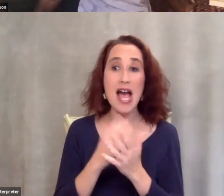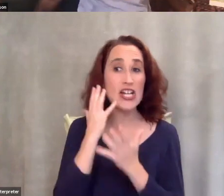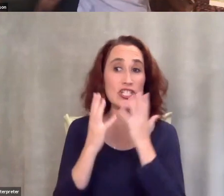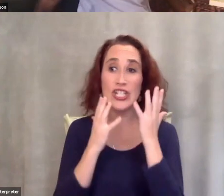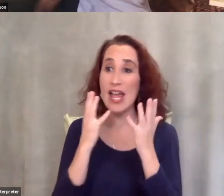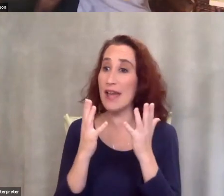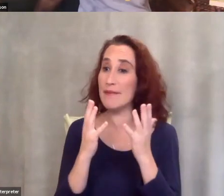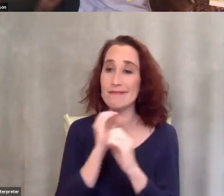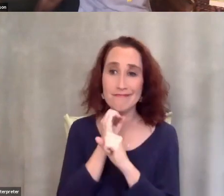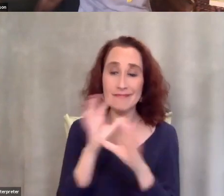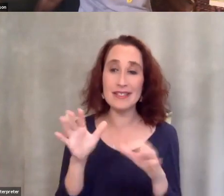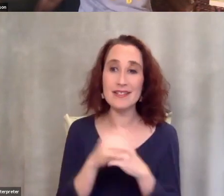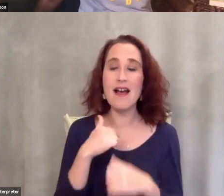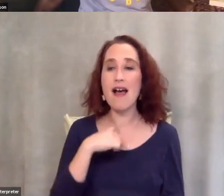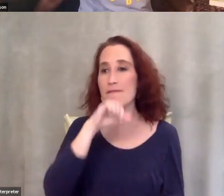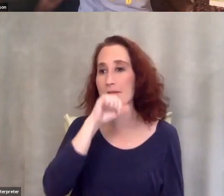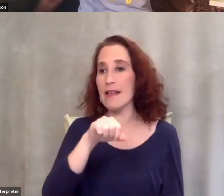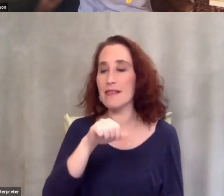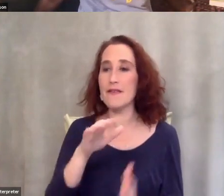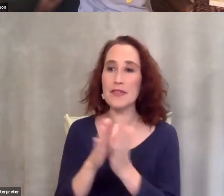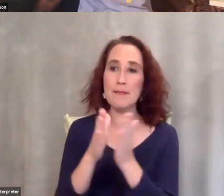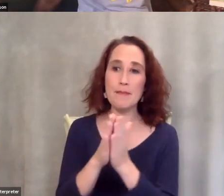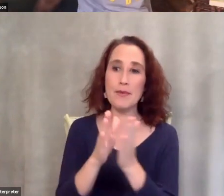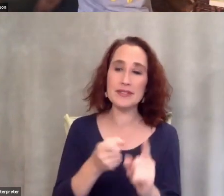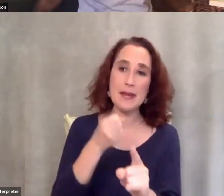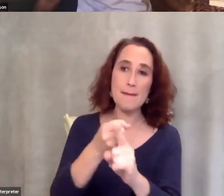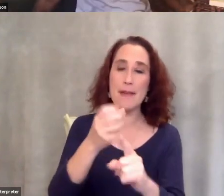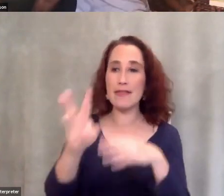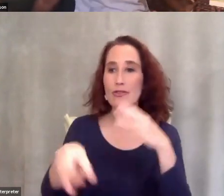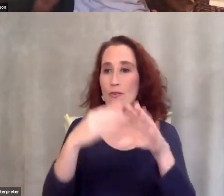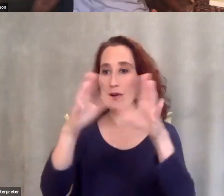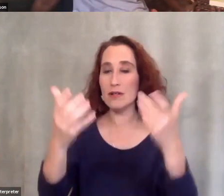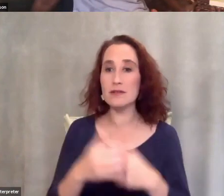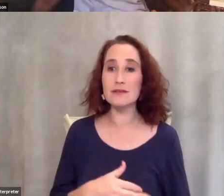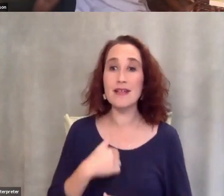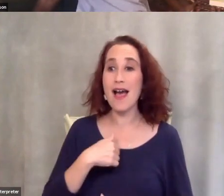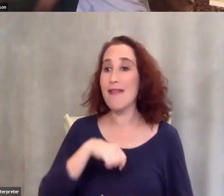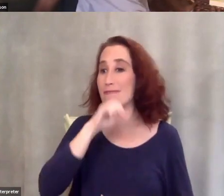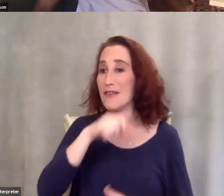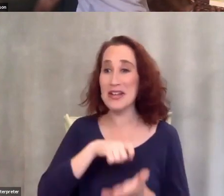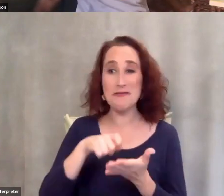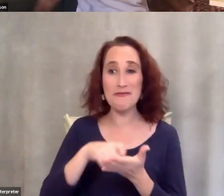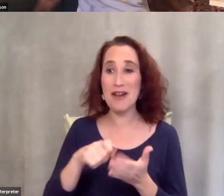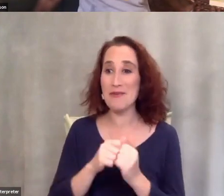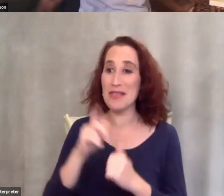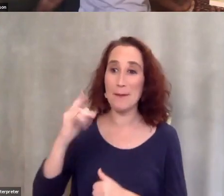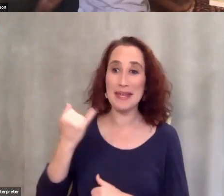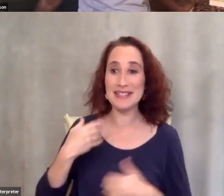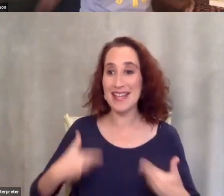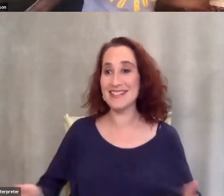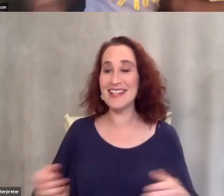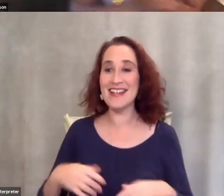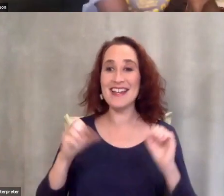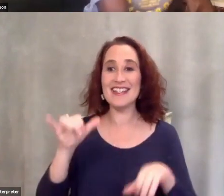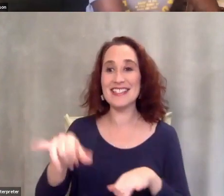I love um the impact they have on the world I love that I can write in my pajamas that I can you know be home